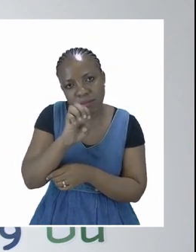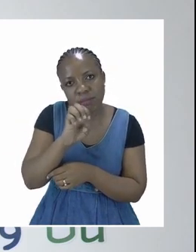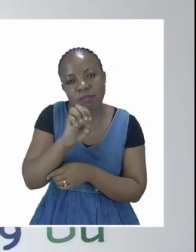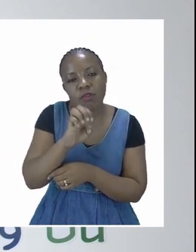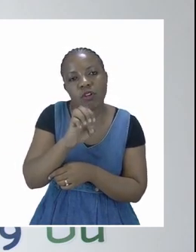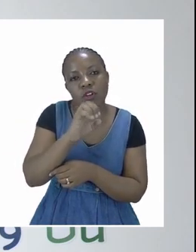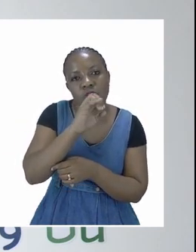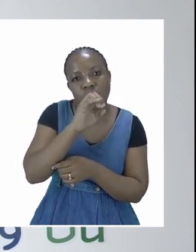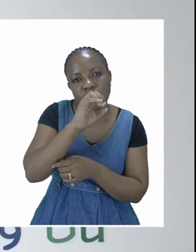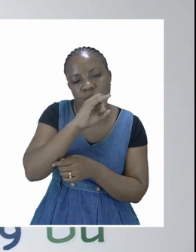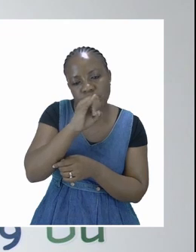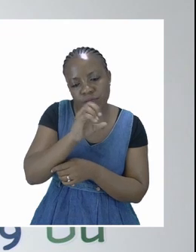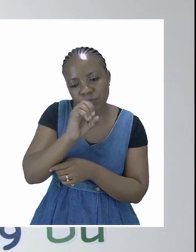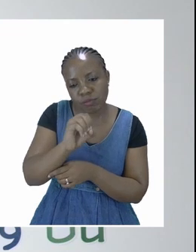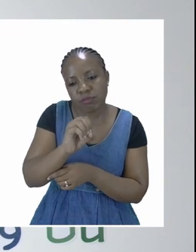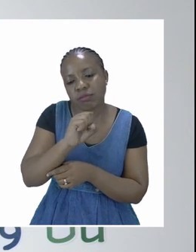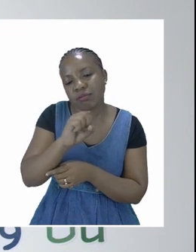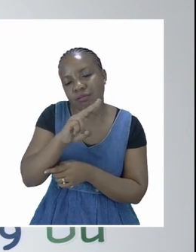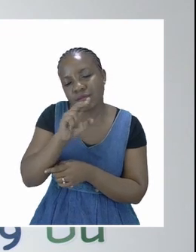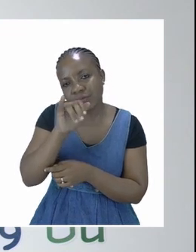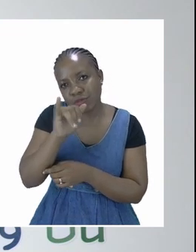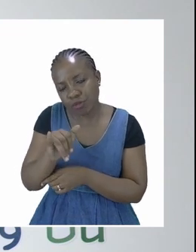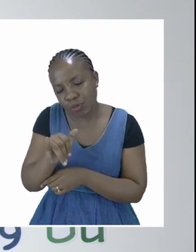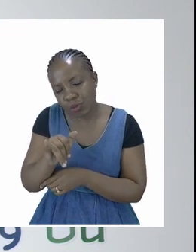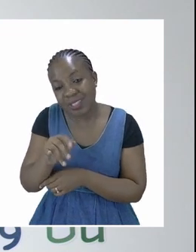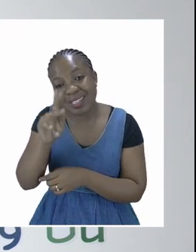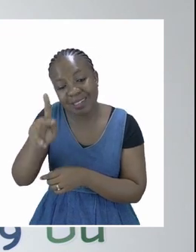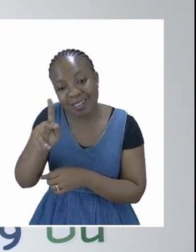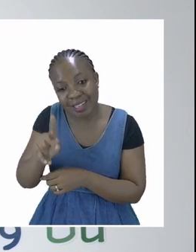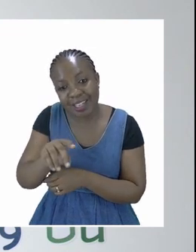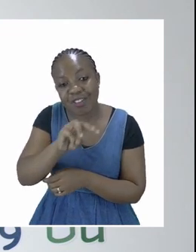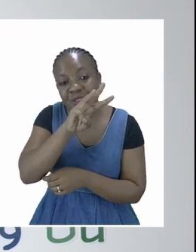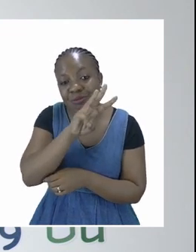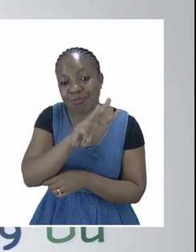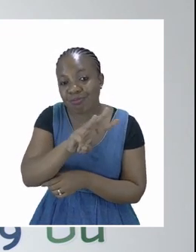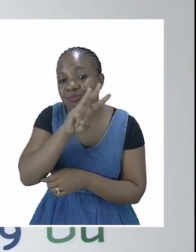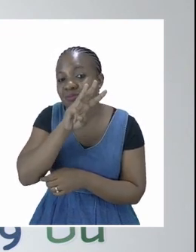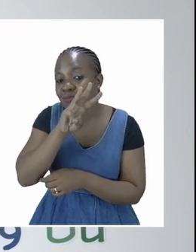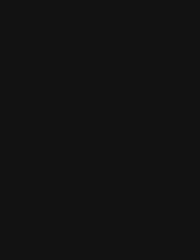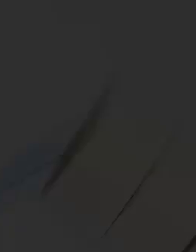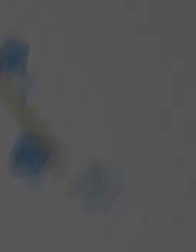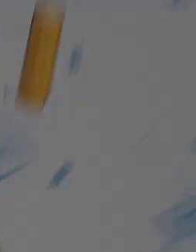in addition our website Zoschi Online.